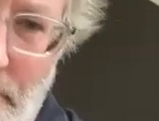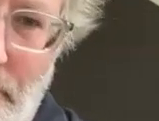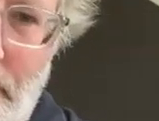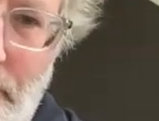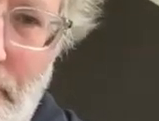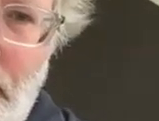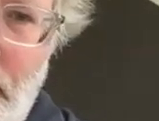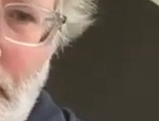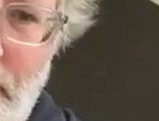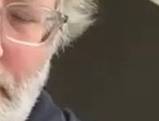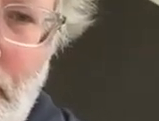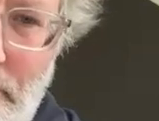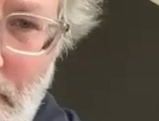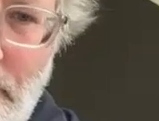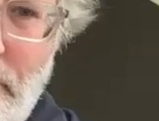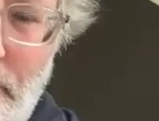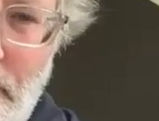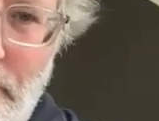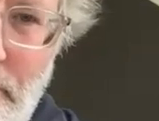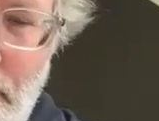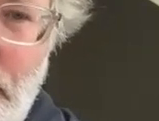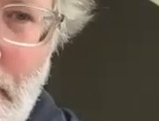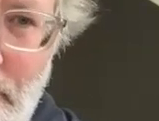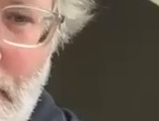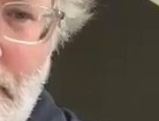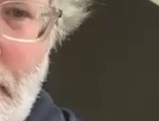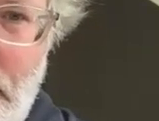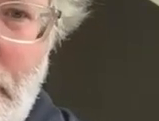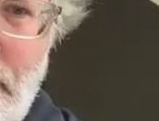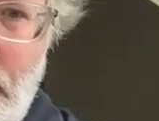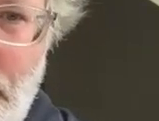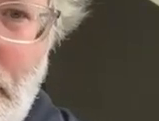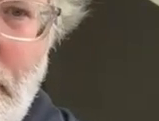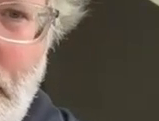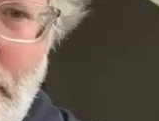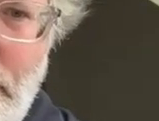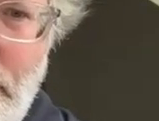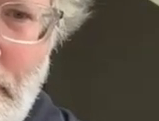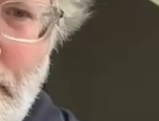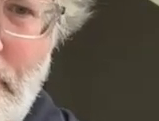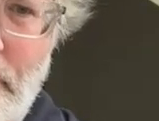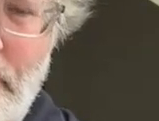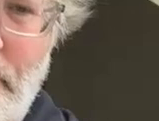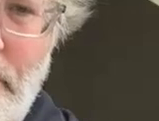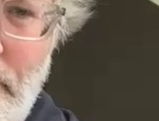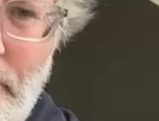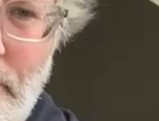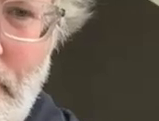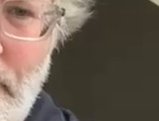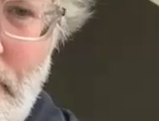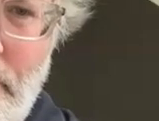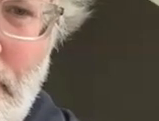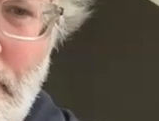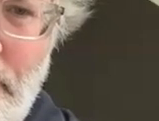way we are making a difference i i used to not really believe in that i used to think that you know the incremental stuff wasn't even worth focusing on